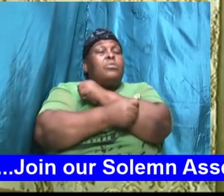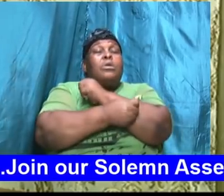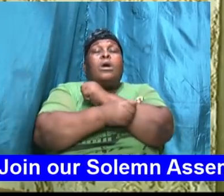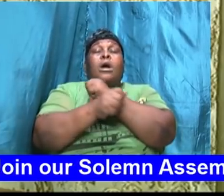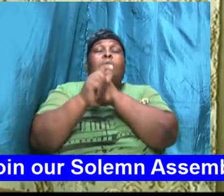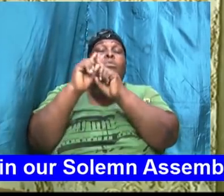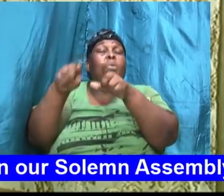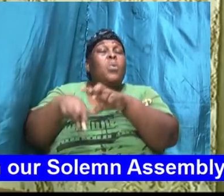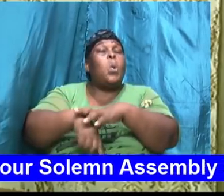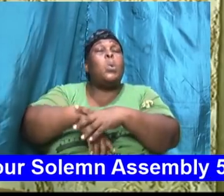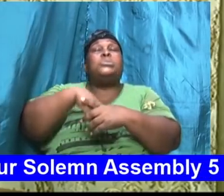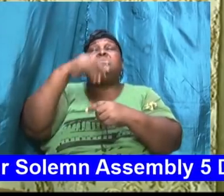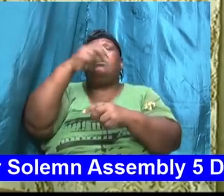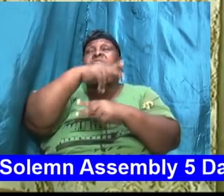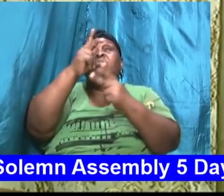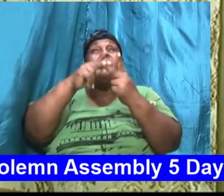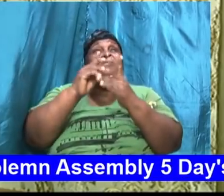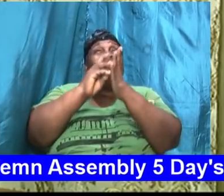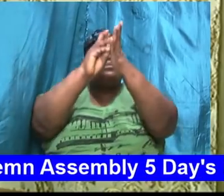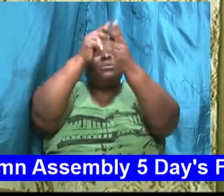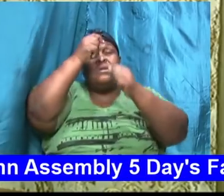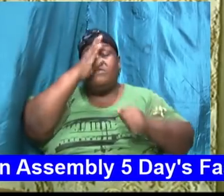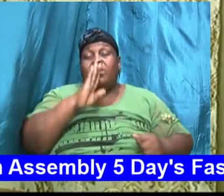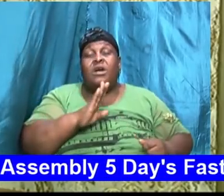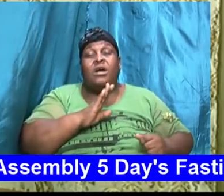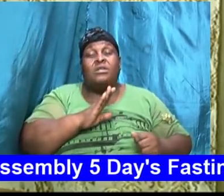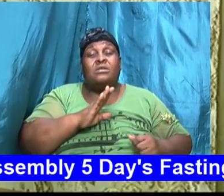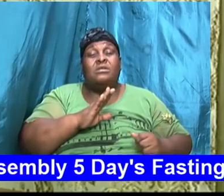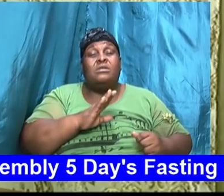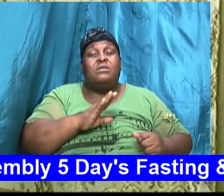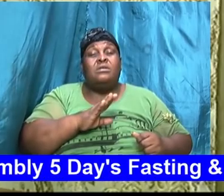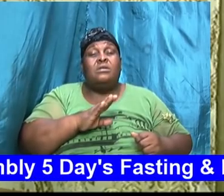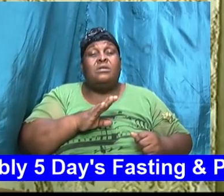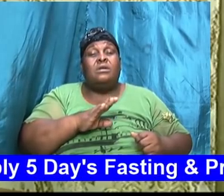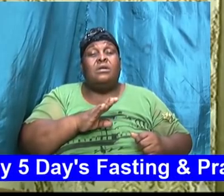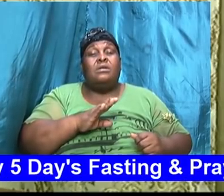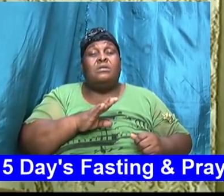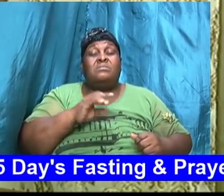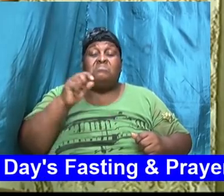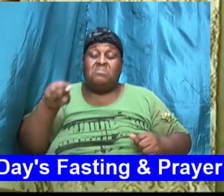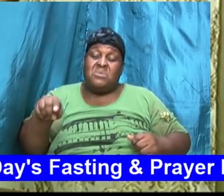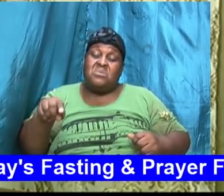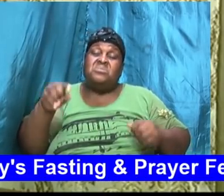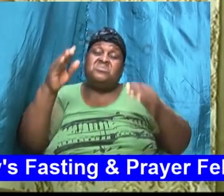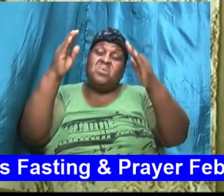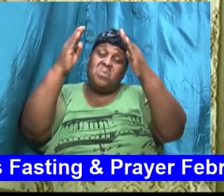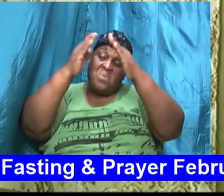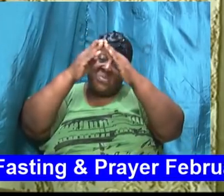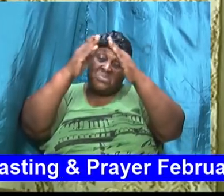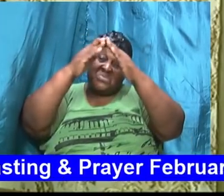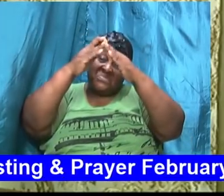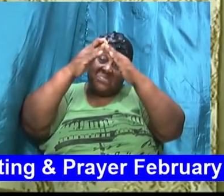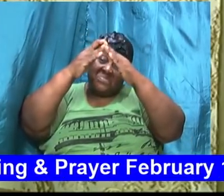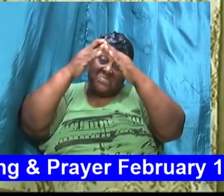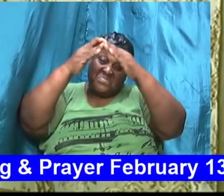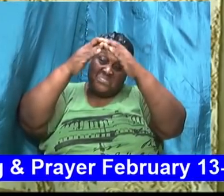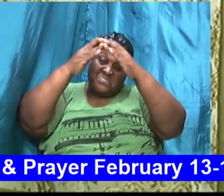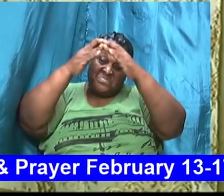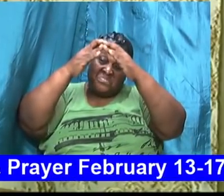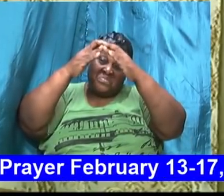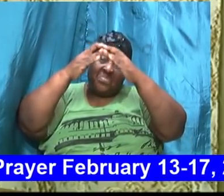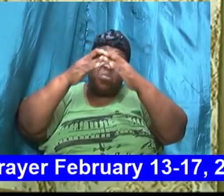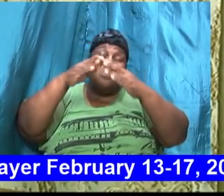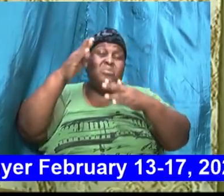perfect will of God and in his house from the scriptures that we read earlier on you